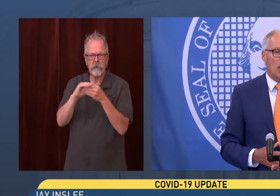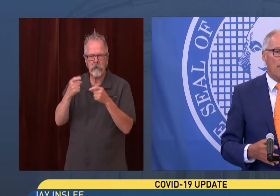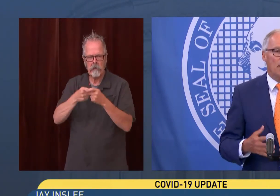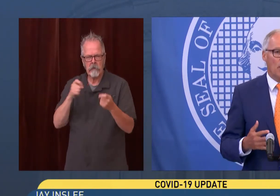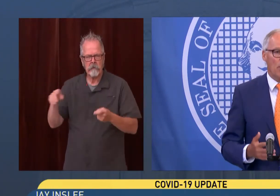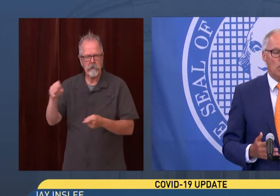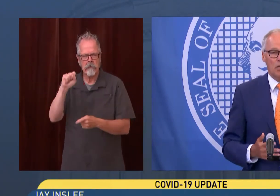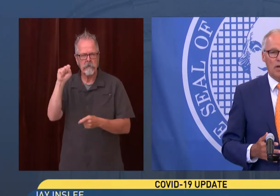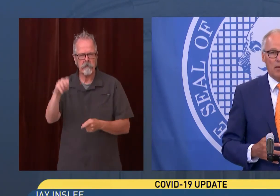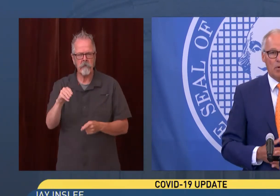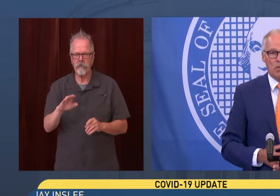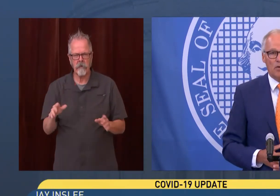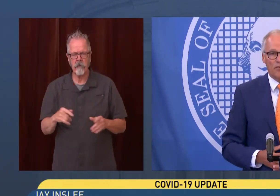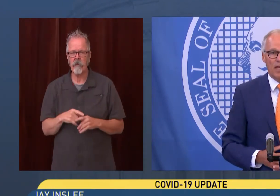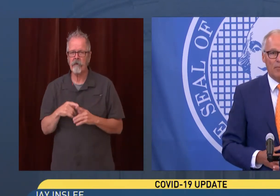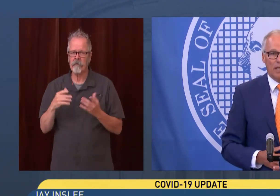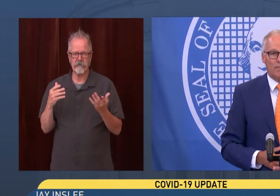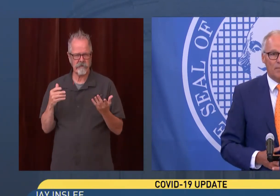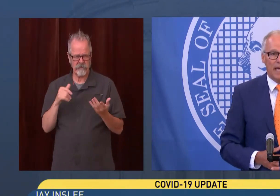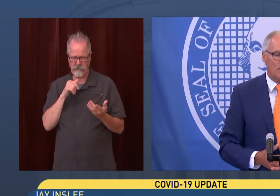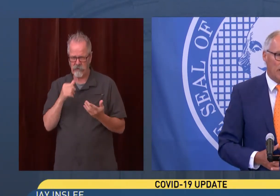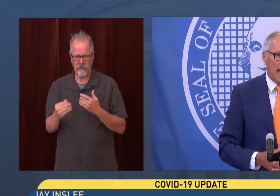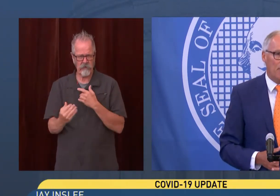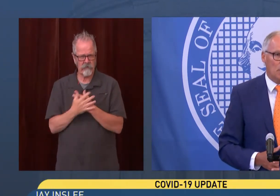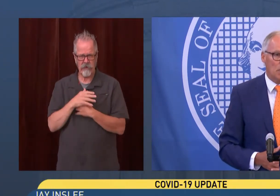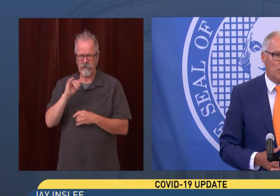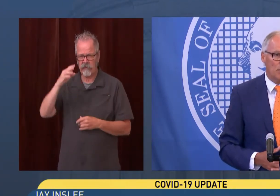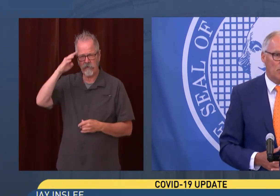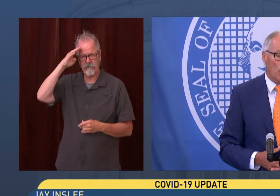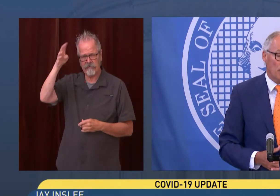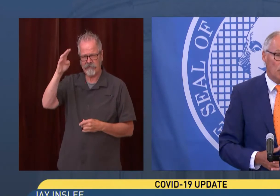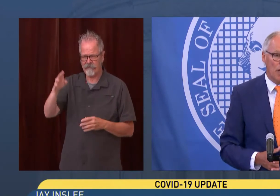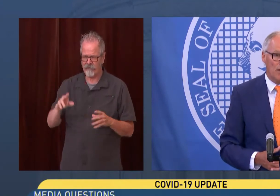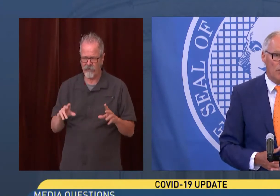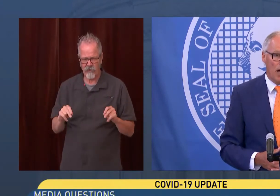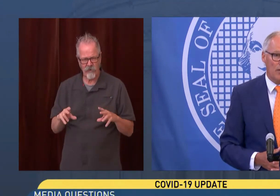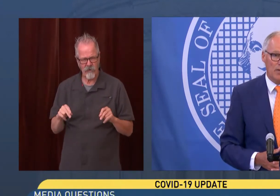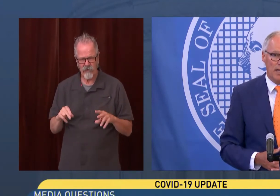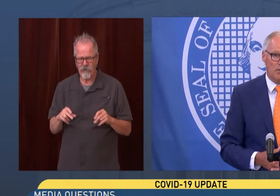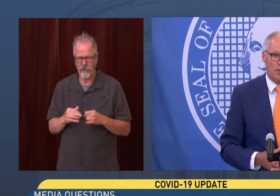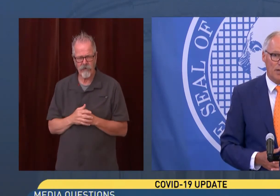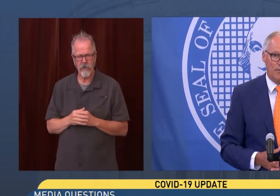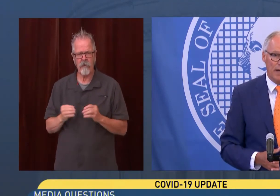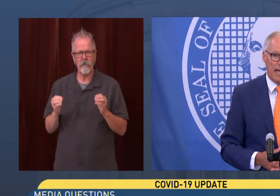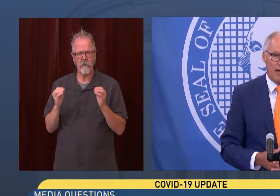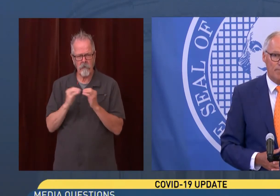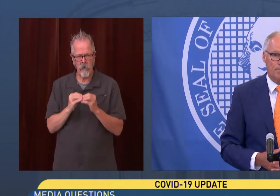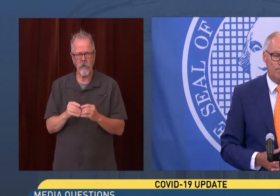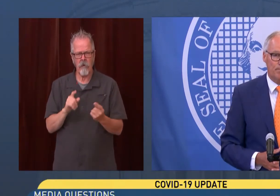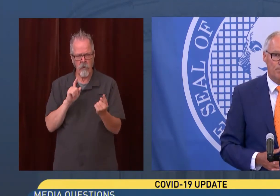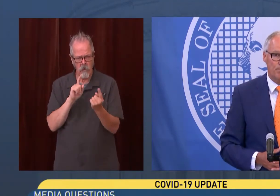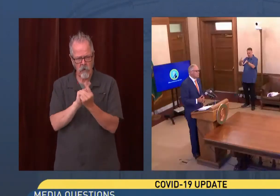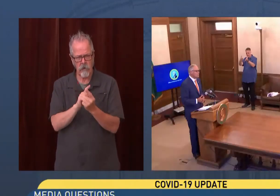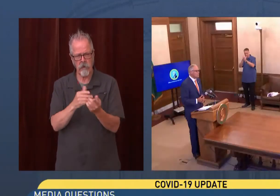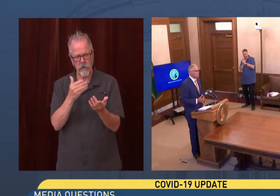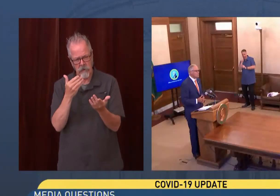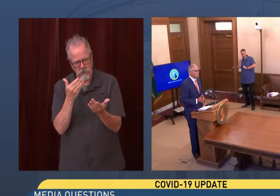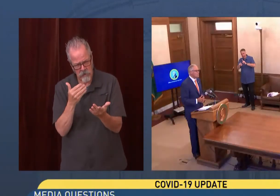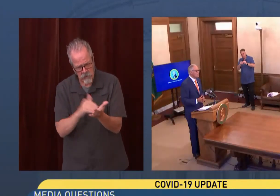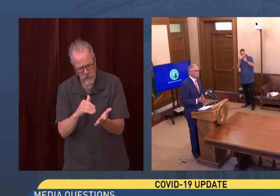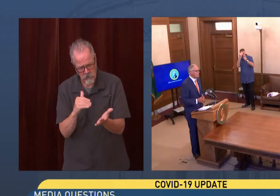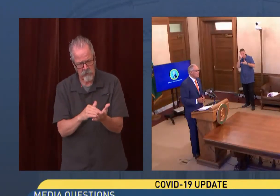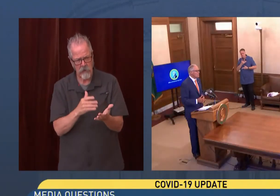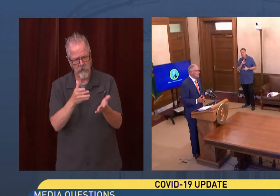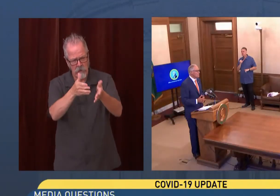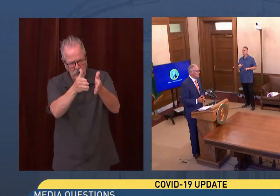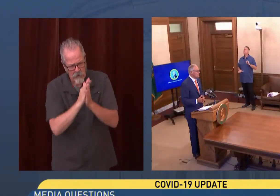And you stop being a risk to your neighbors and your family. That's what happens. And when more people talk to their doctors, that's what they're going to find out. Governor.